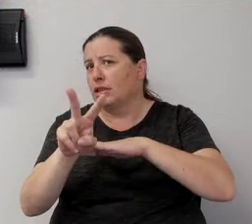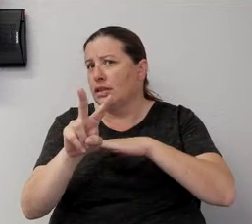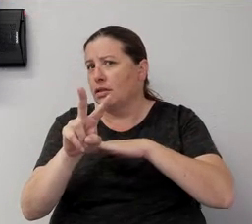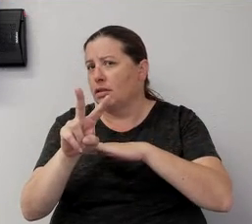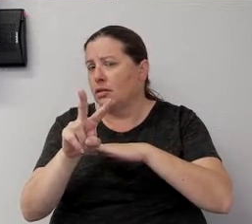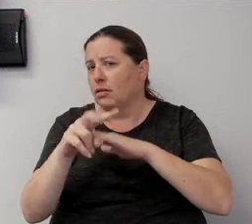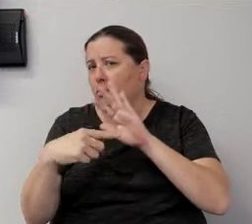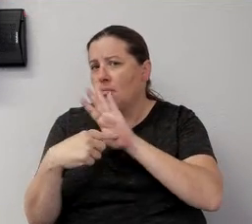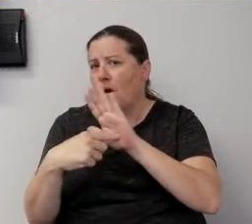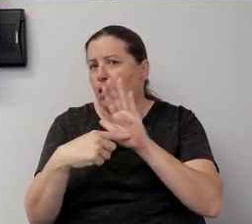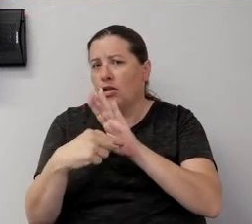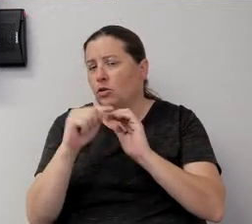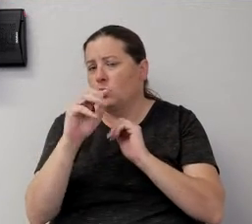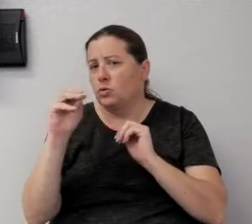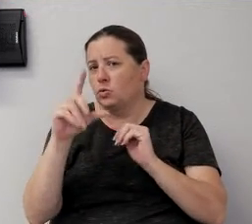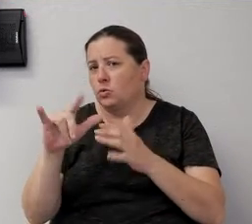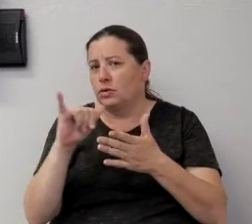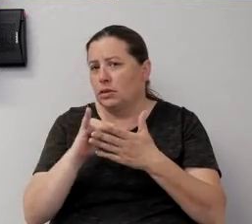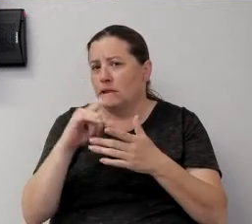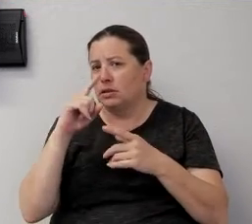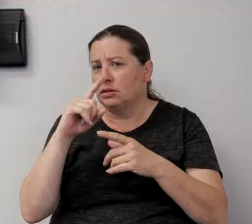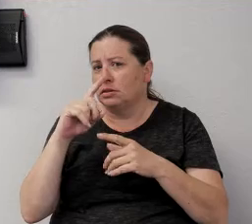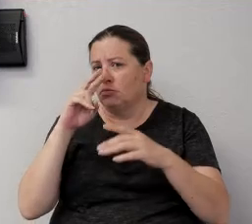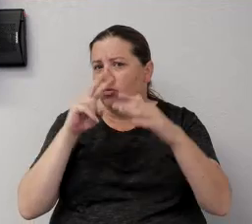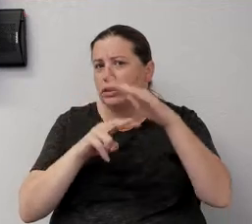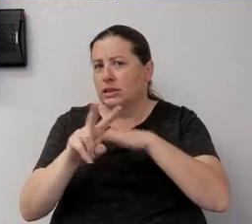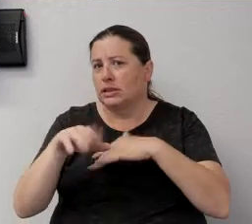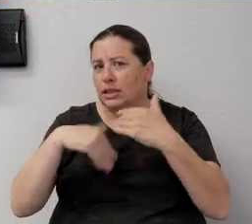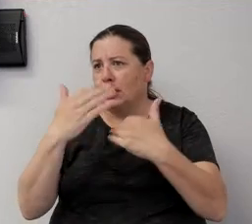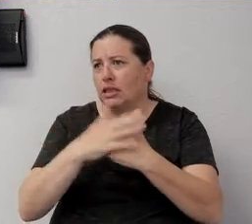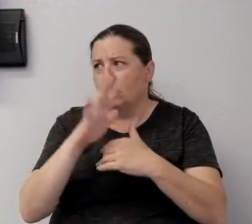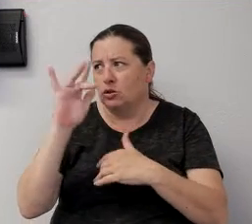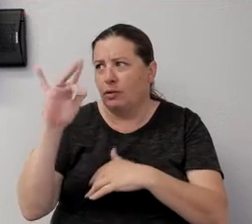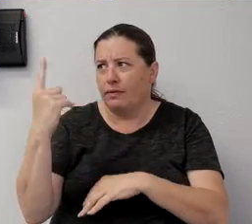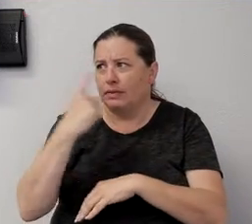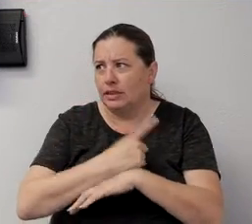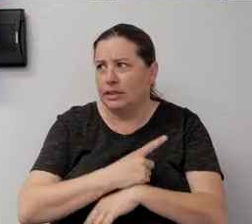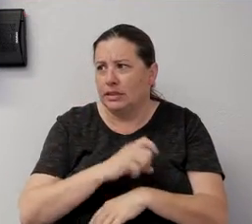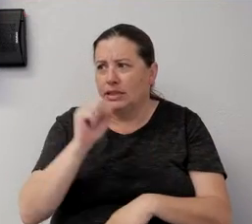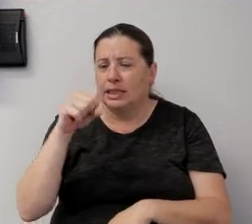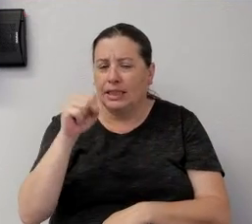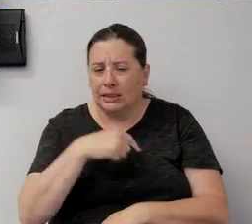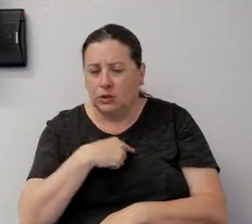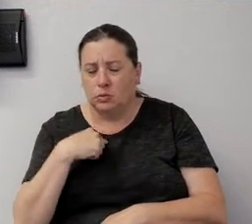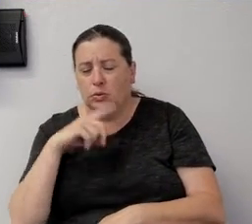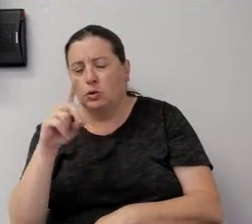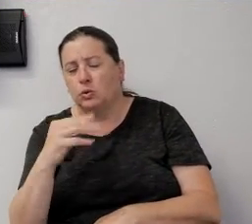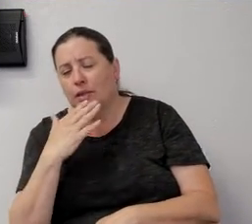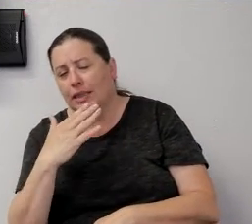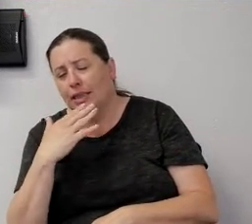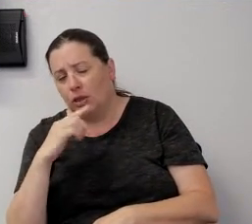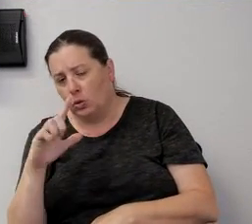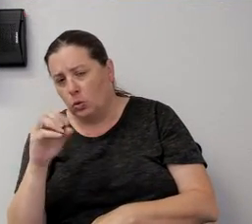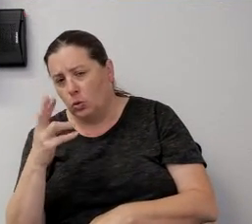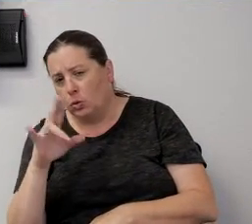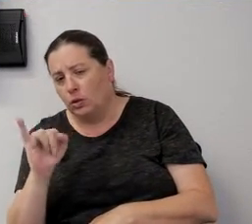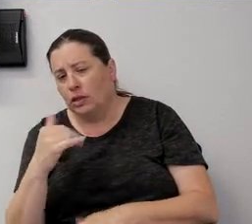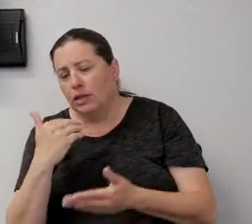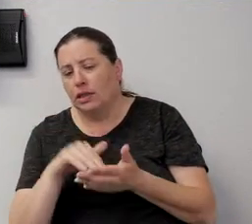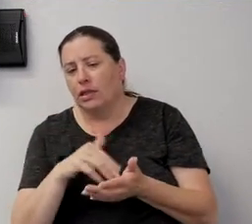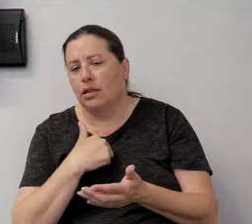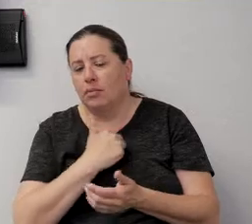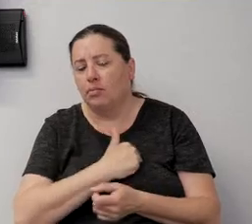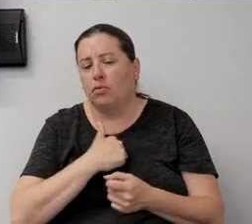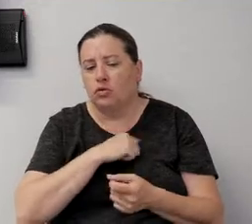that's predicting over the next 45 days? Yes, do. Thank you, Lori. And I, again, apologize to our